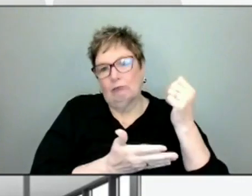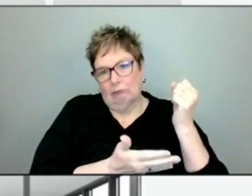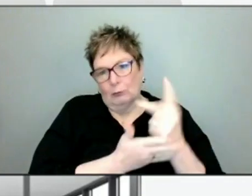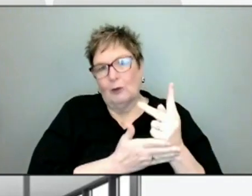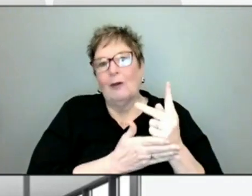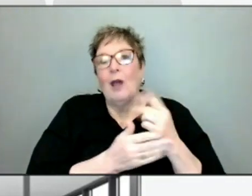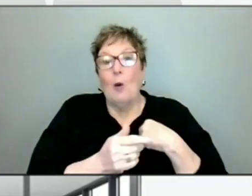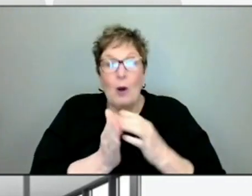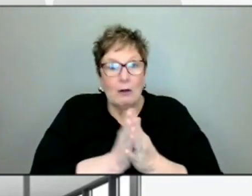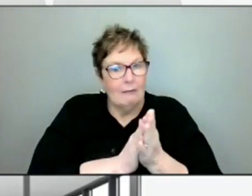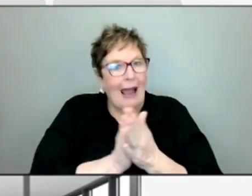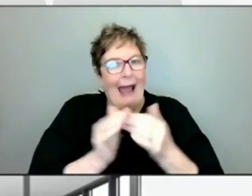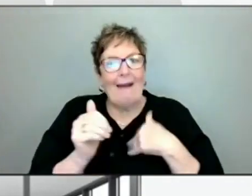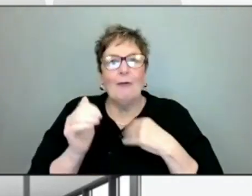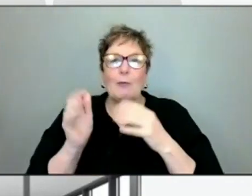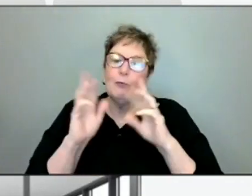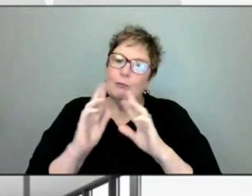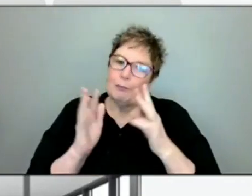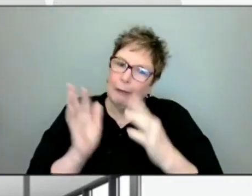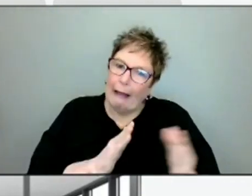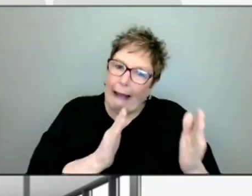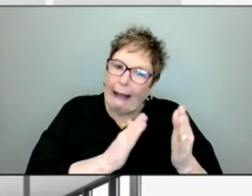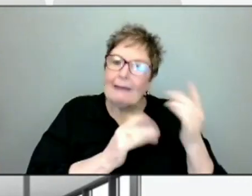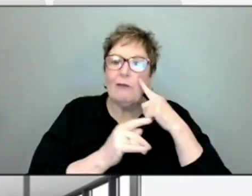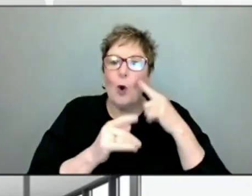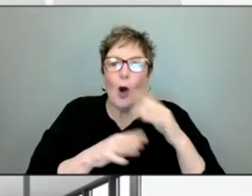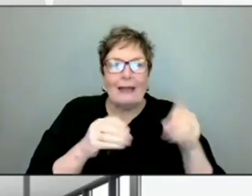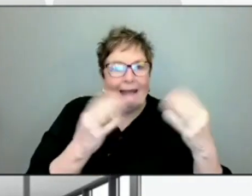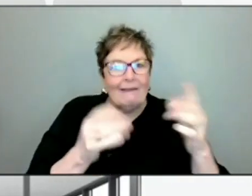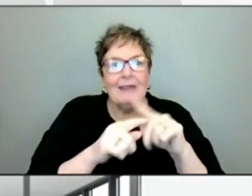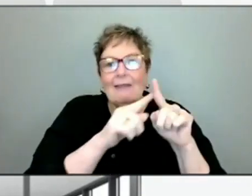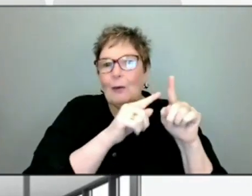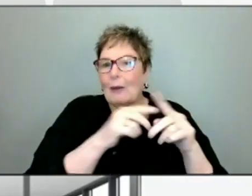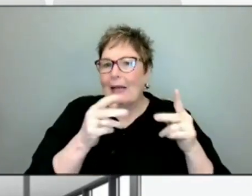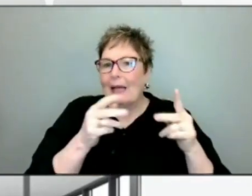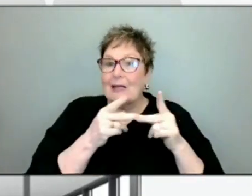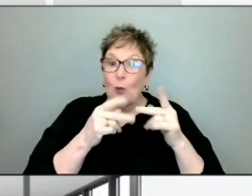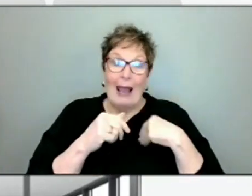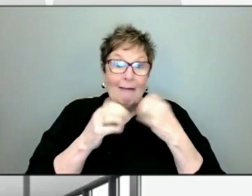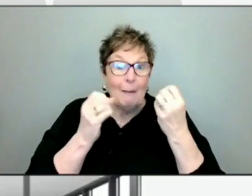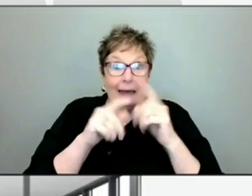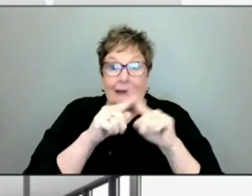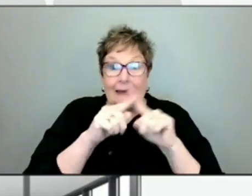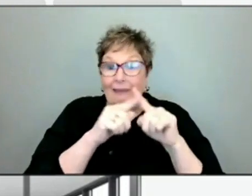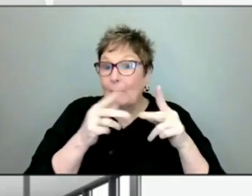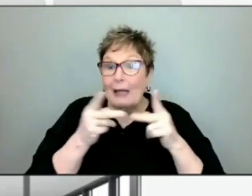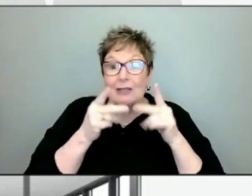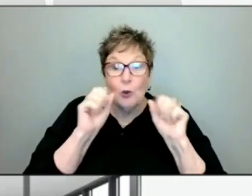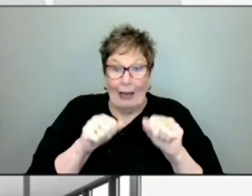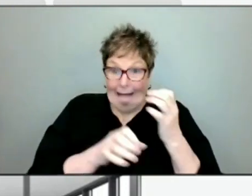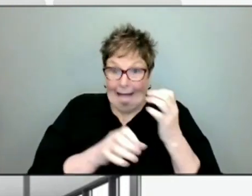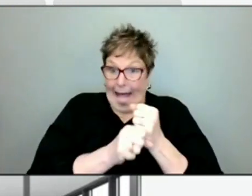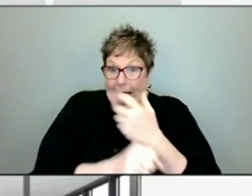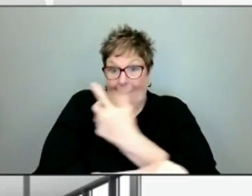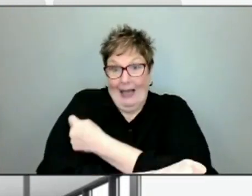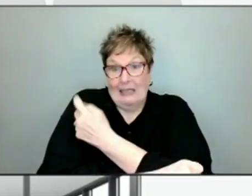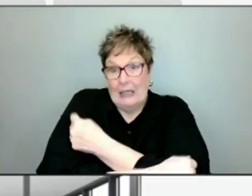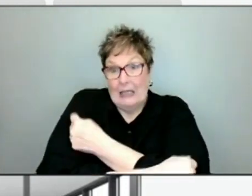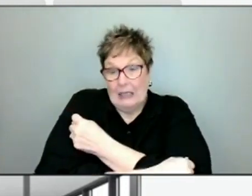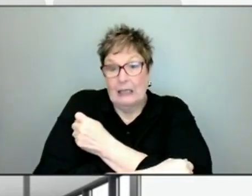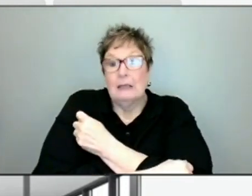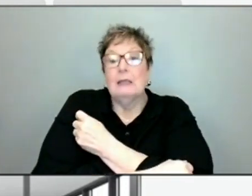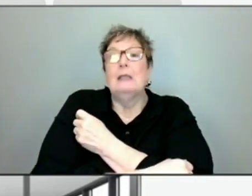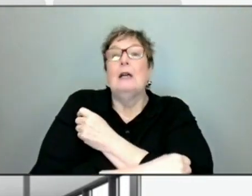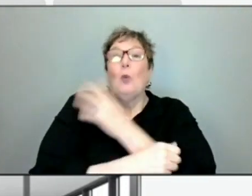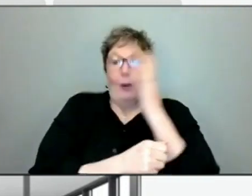vaccines. There will be numerous locations available for this vaccine. We will have